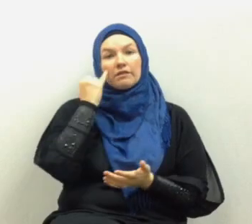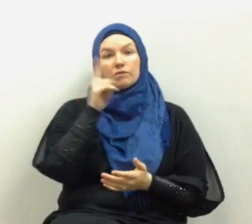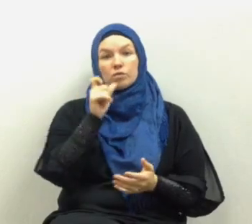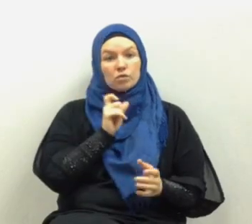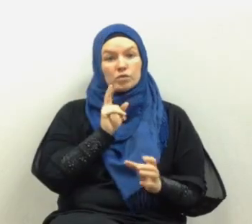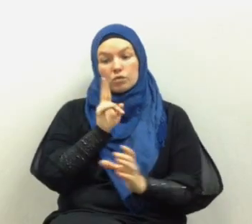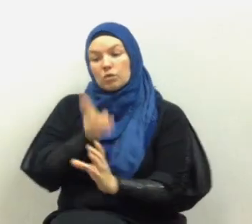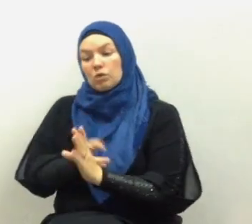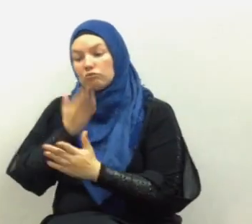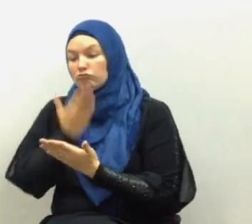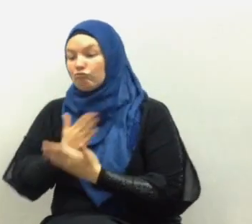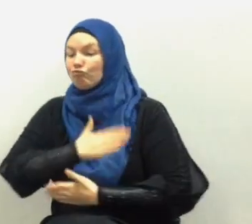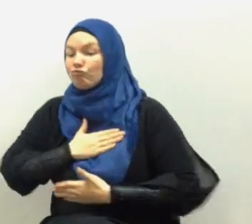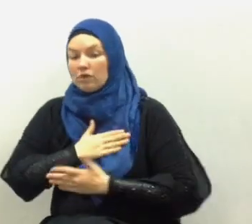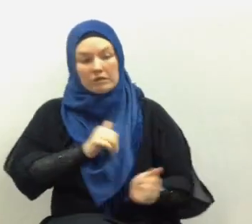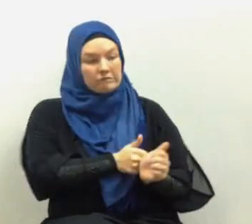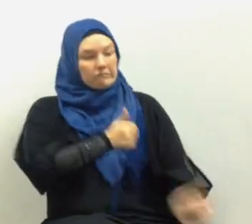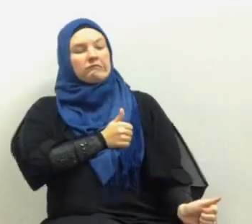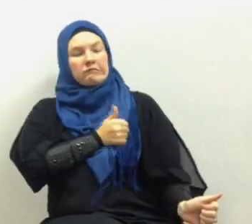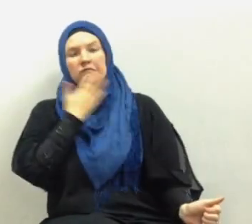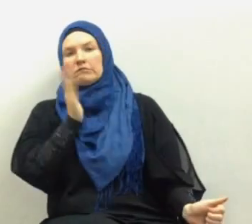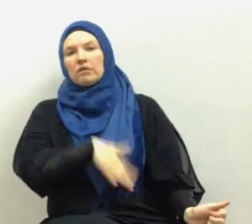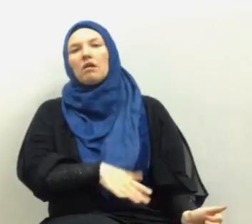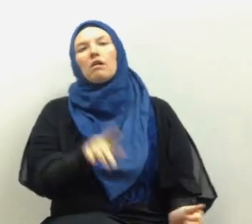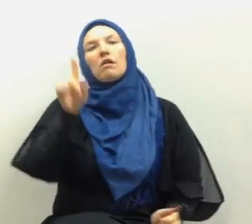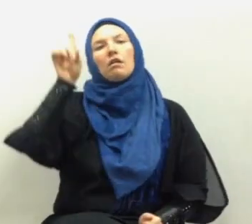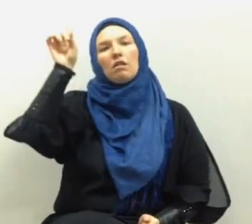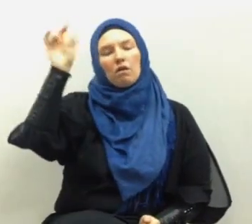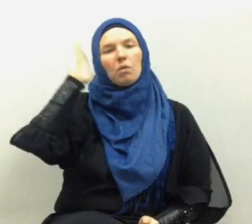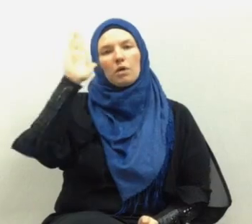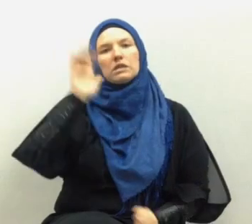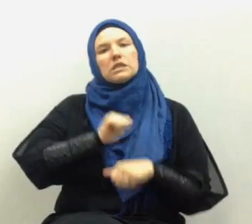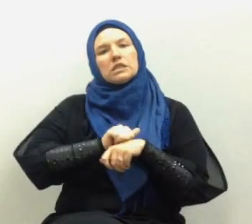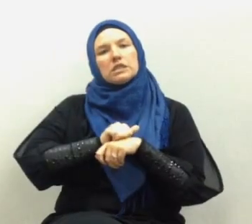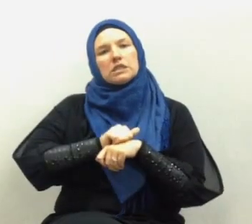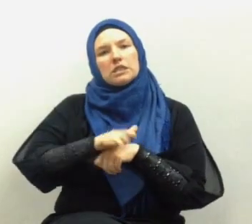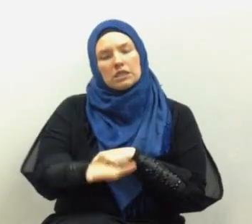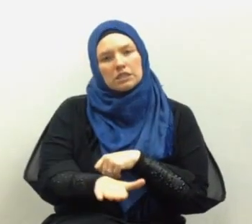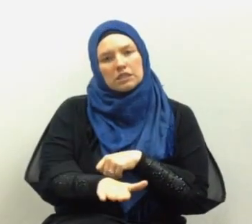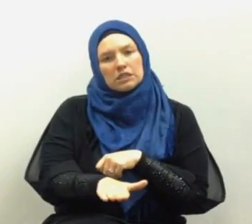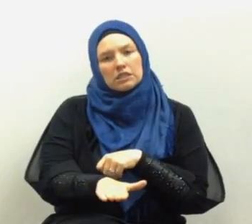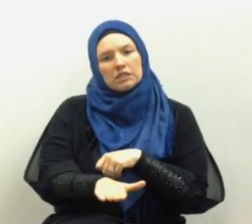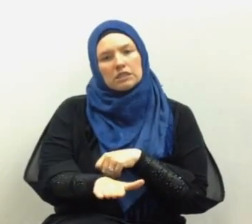you enjoy the good and forbid the evil Allah will send